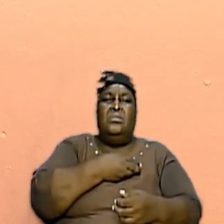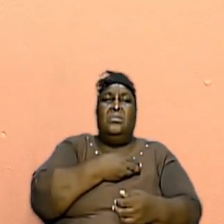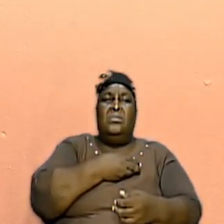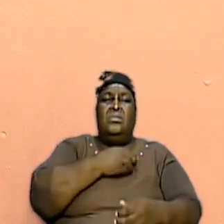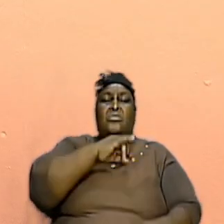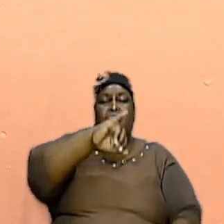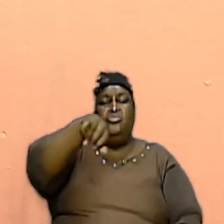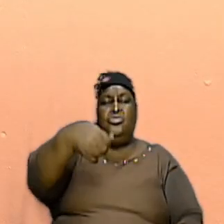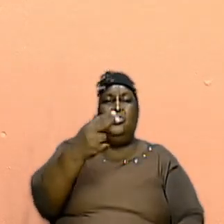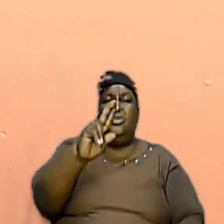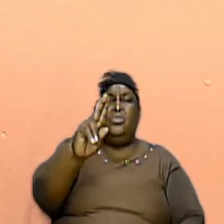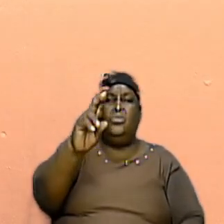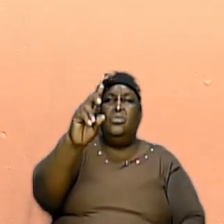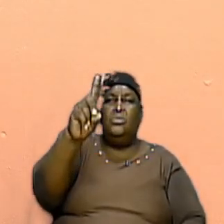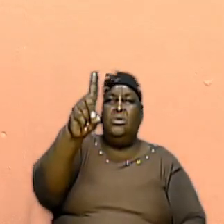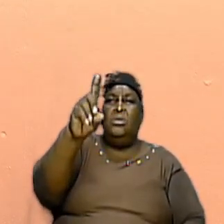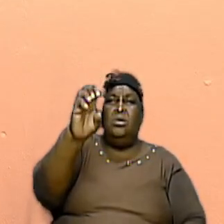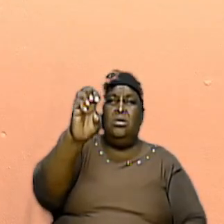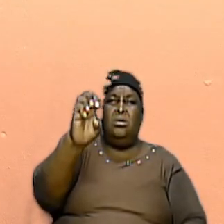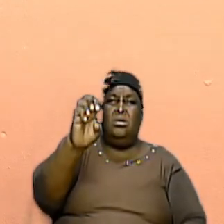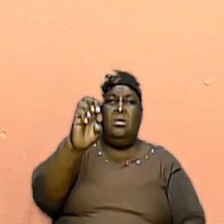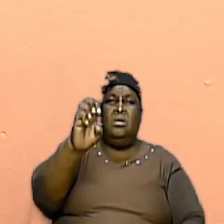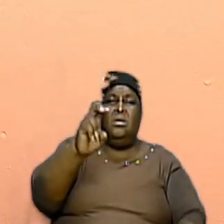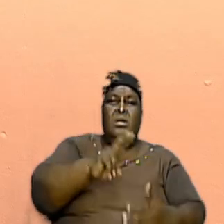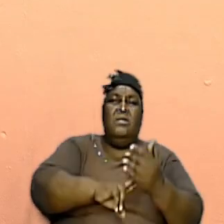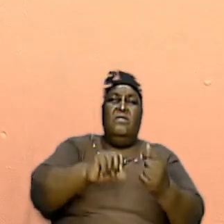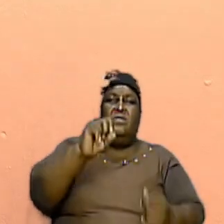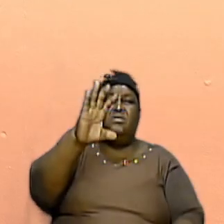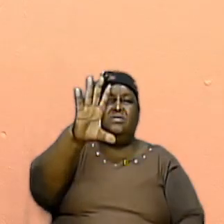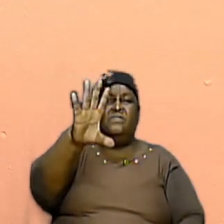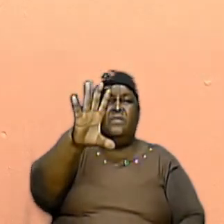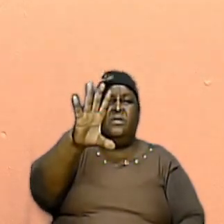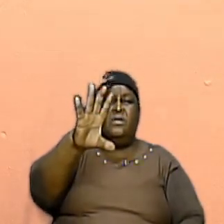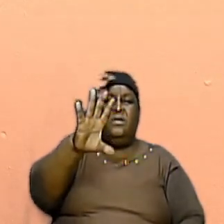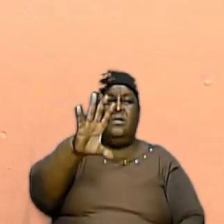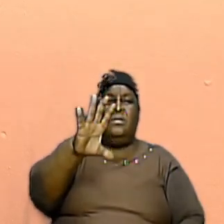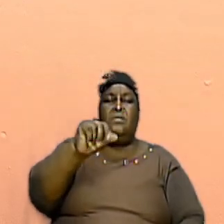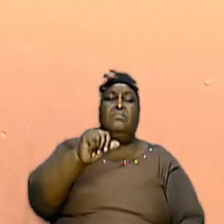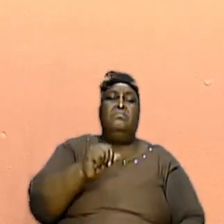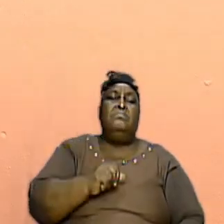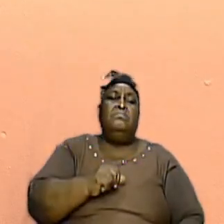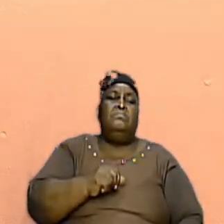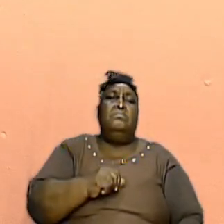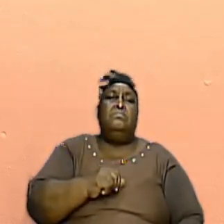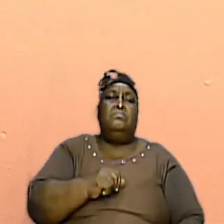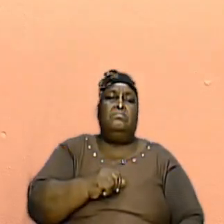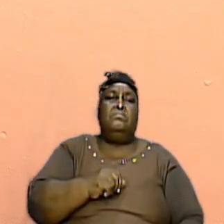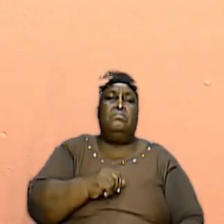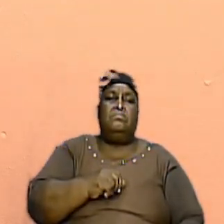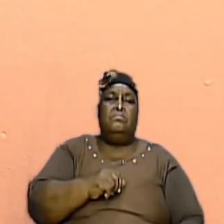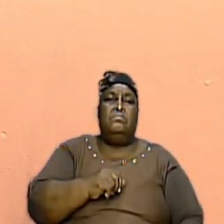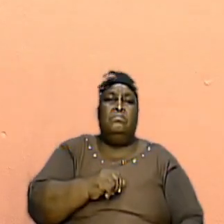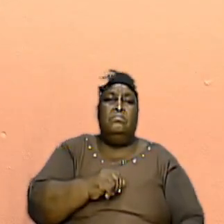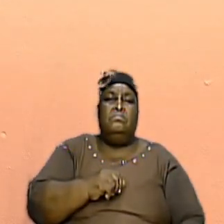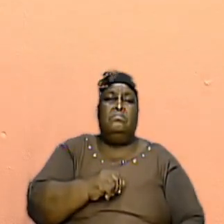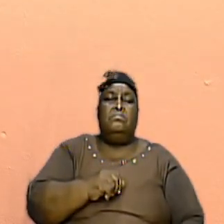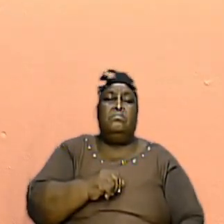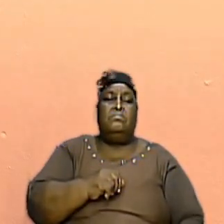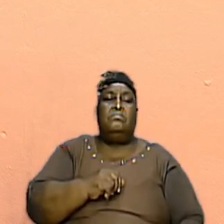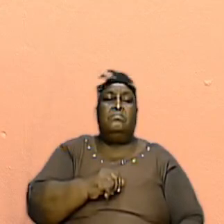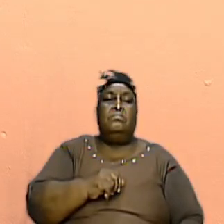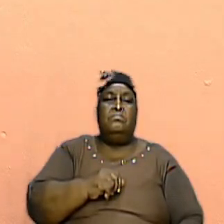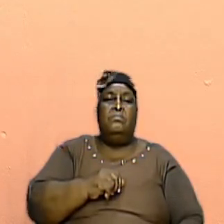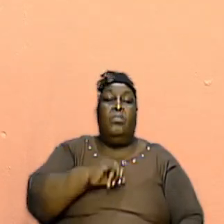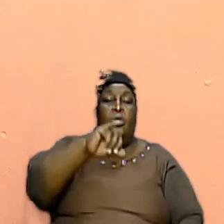Jude Verse Five Jot It Down You Are Read It Tonight Or Tomorrow Or During The Course Of The Week